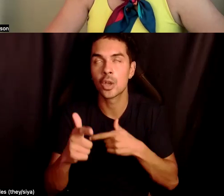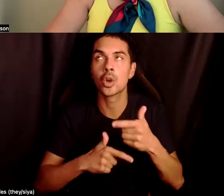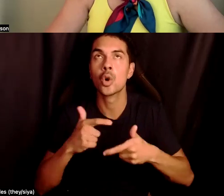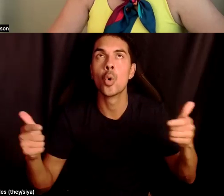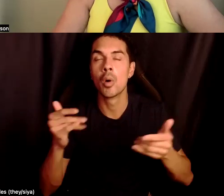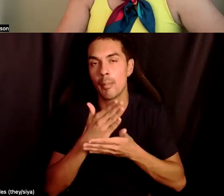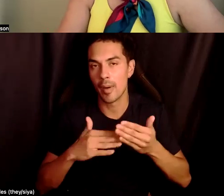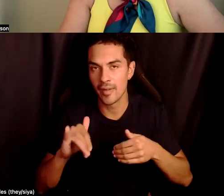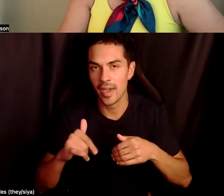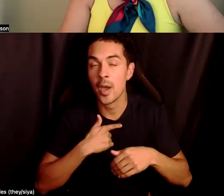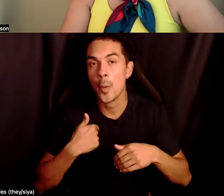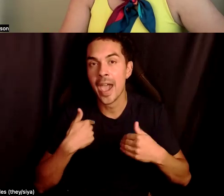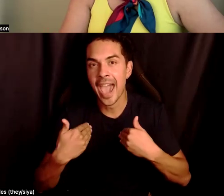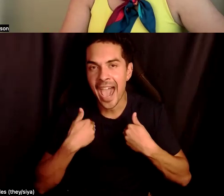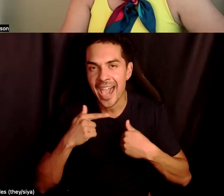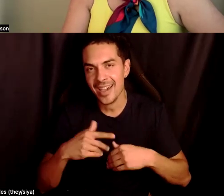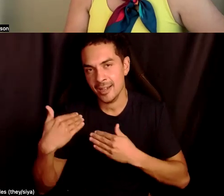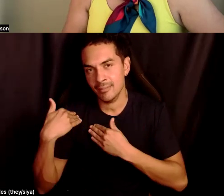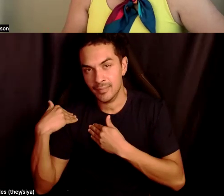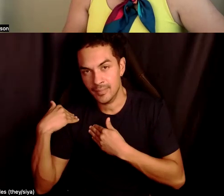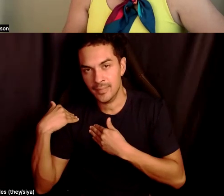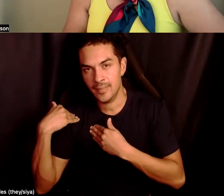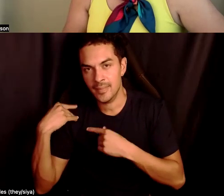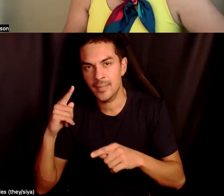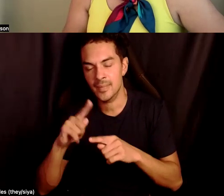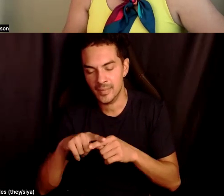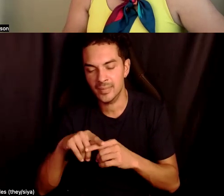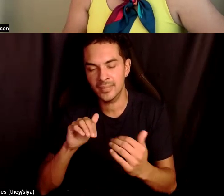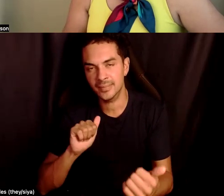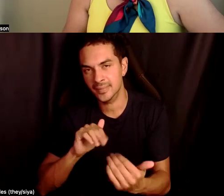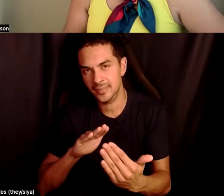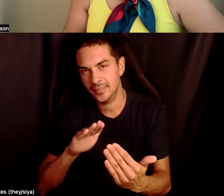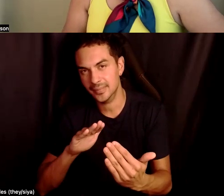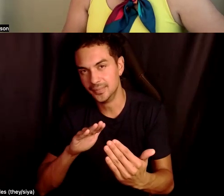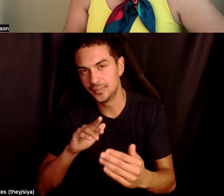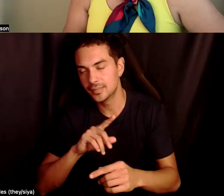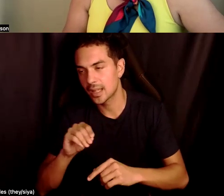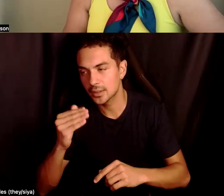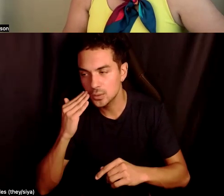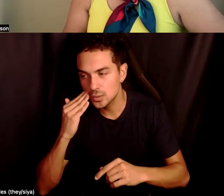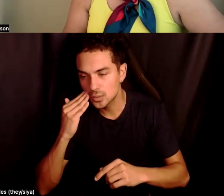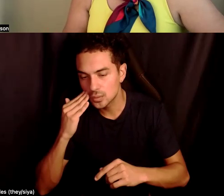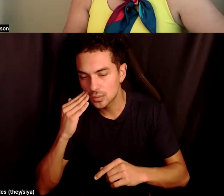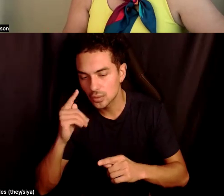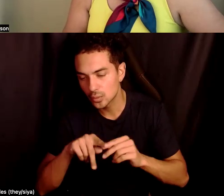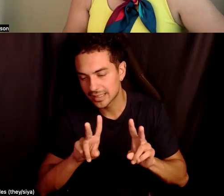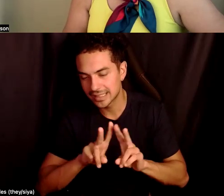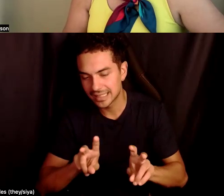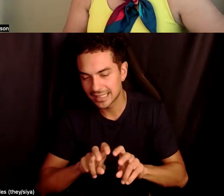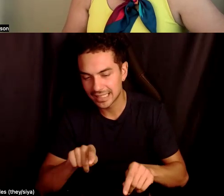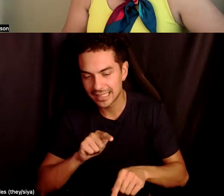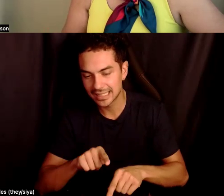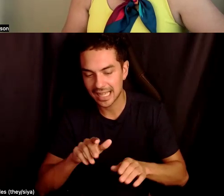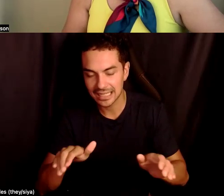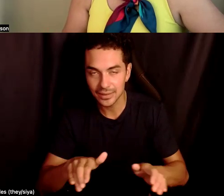is that we have this responsibility to engage, but also like, no, like trying to assess if our, these